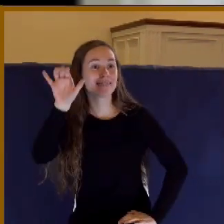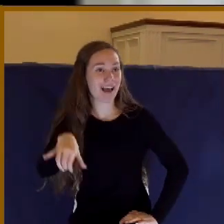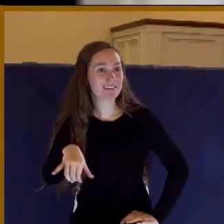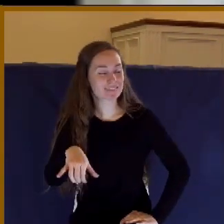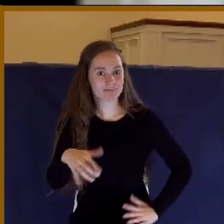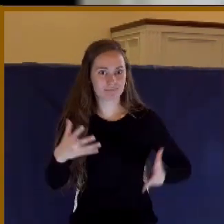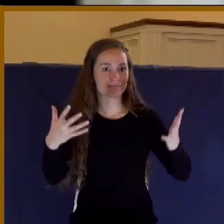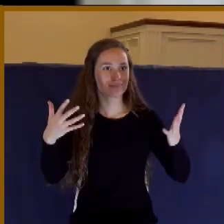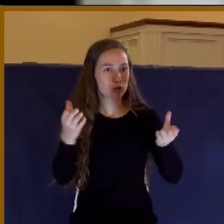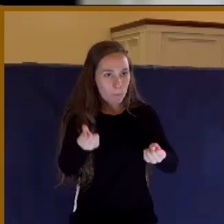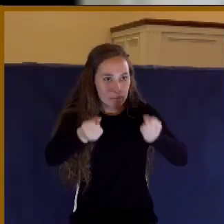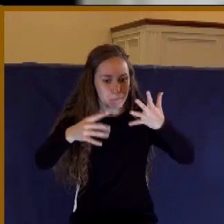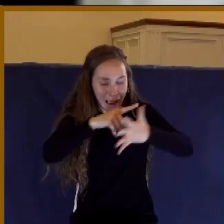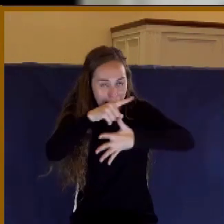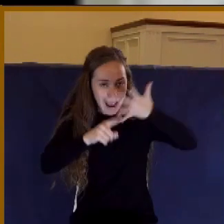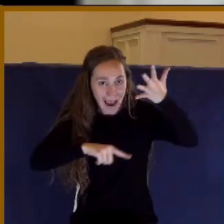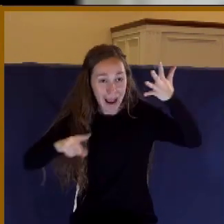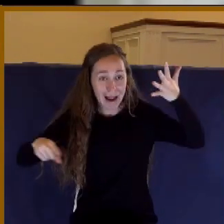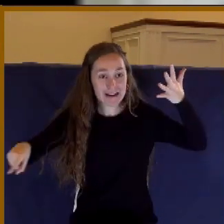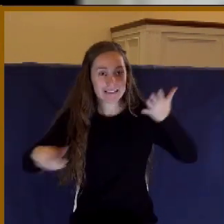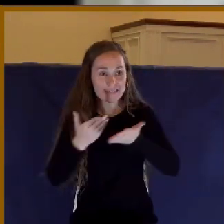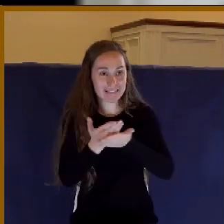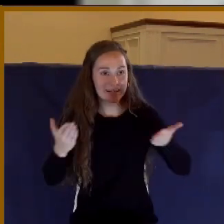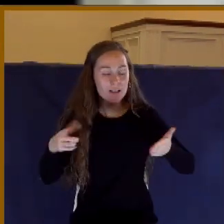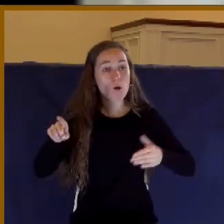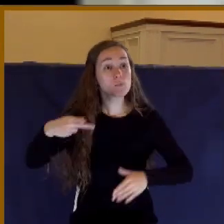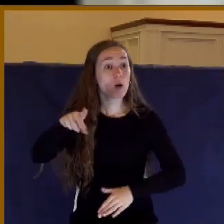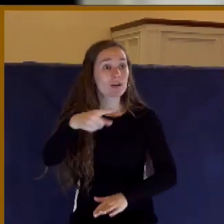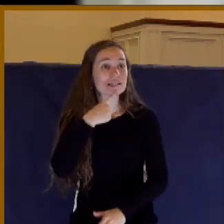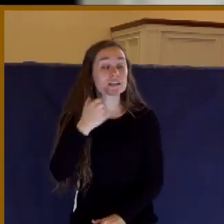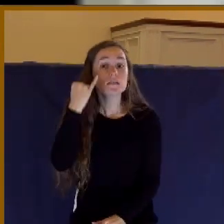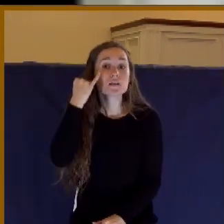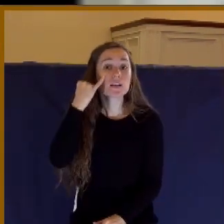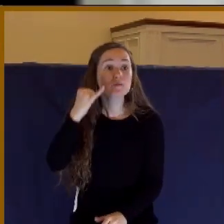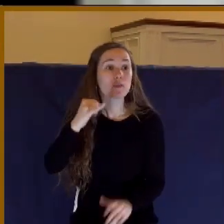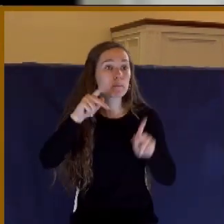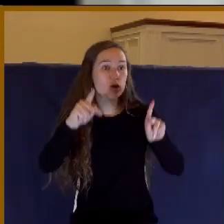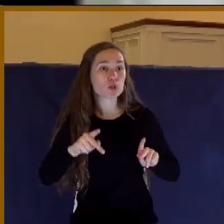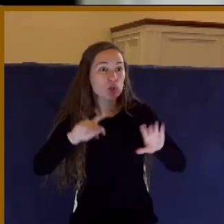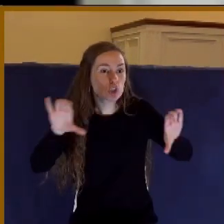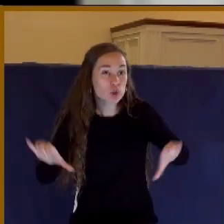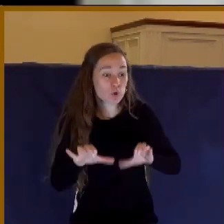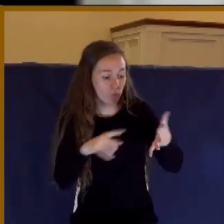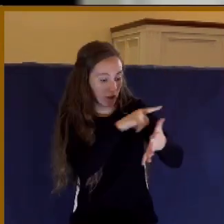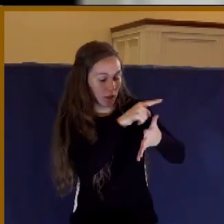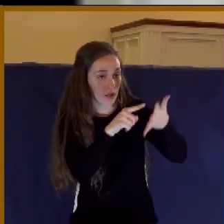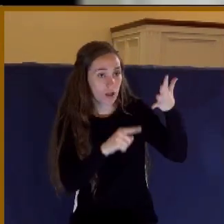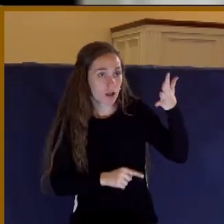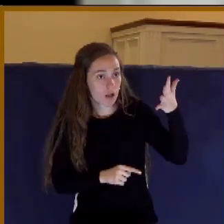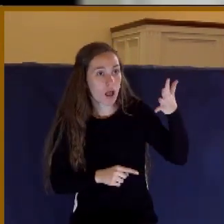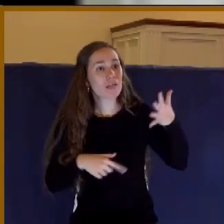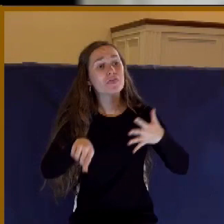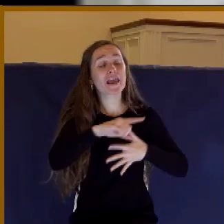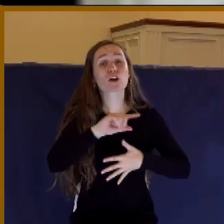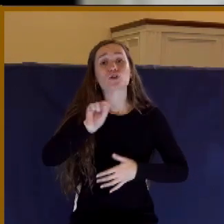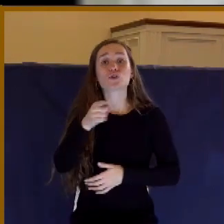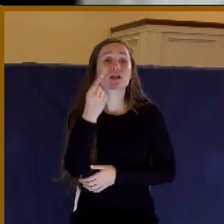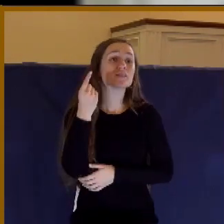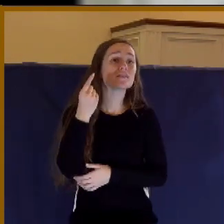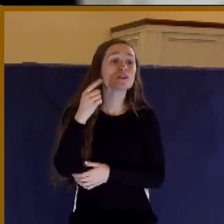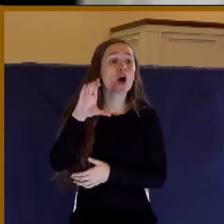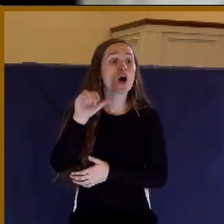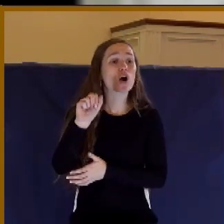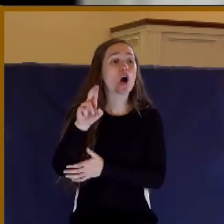Of which I tell you before, and I've told you in time past, that they which do such things are just carnal Christians. Is that what he said?